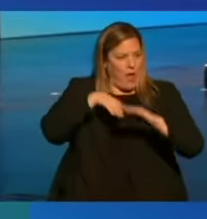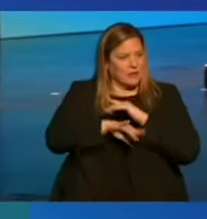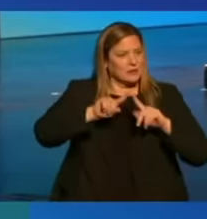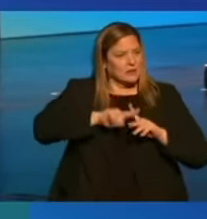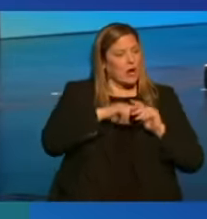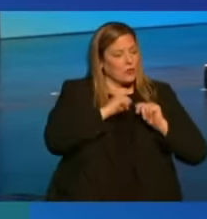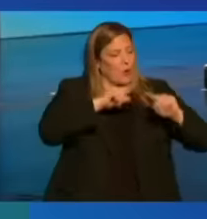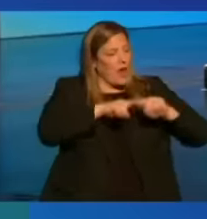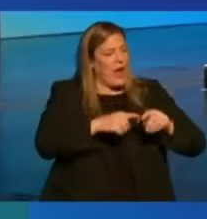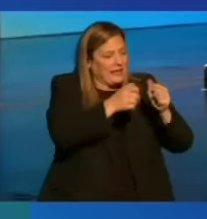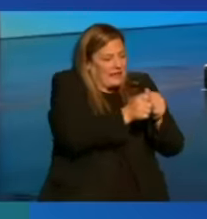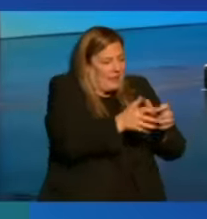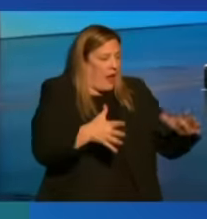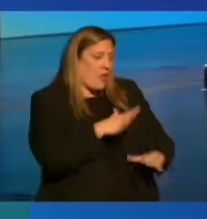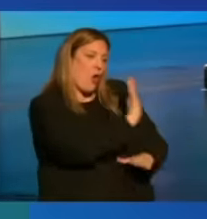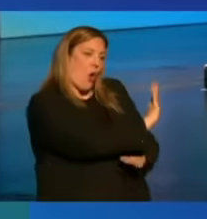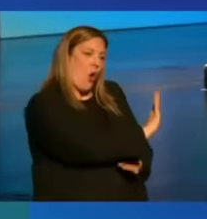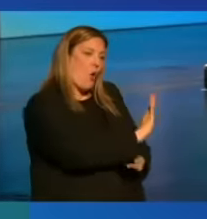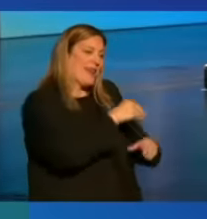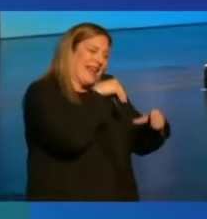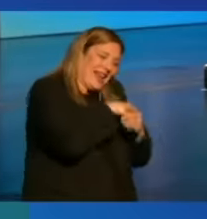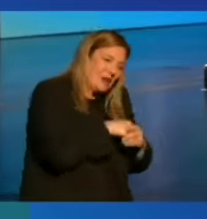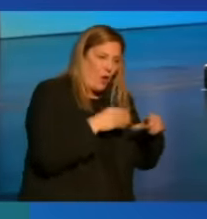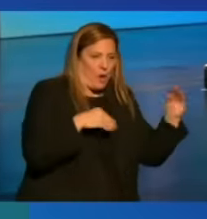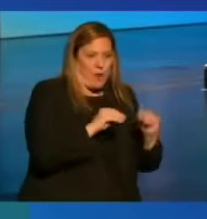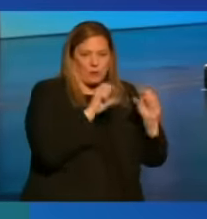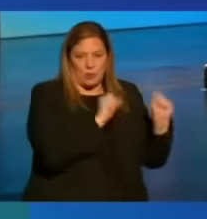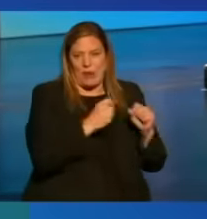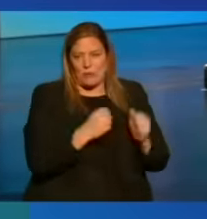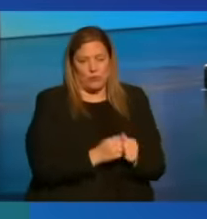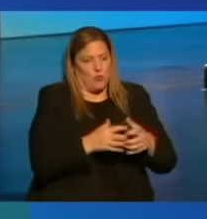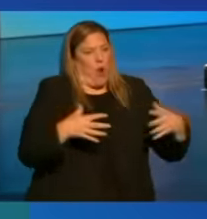expanding their own internal markets in order to grow.